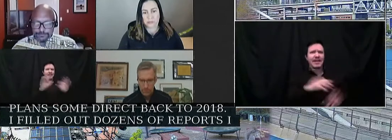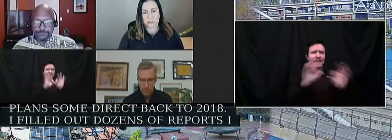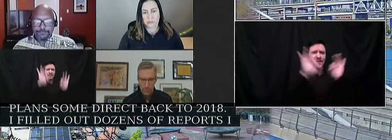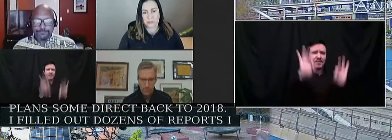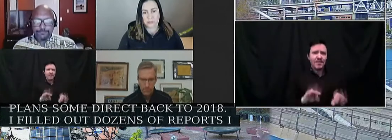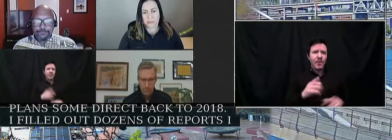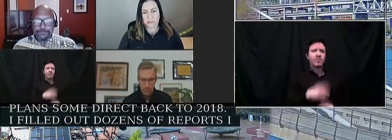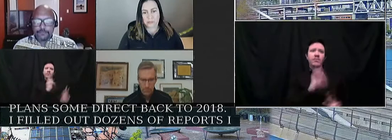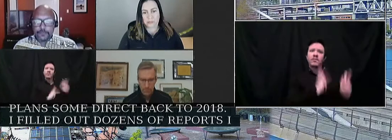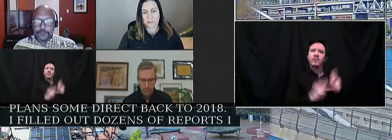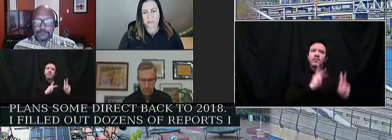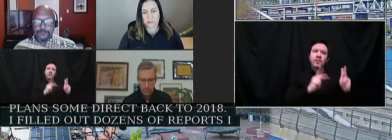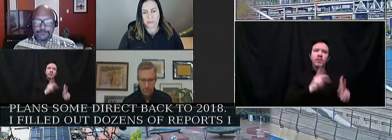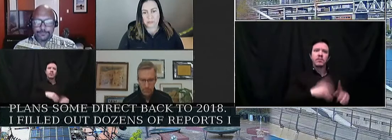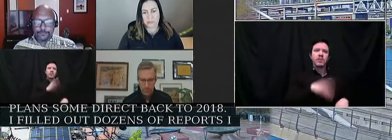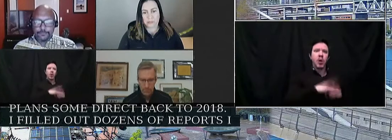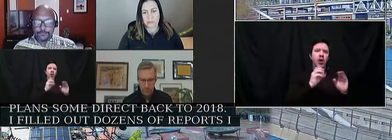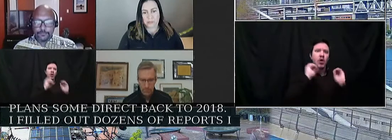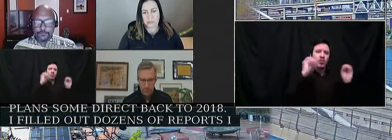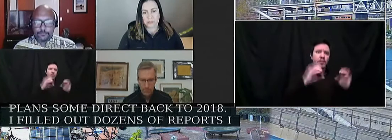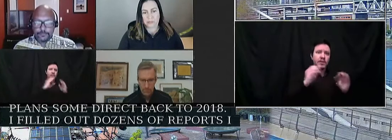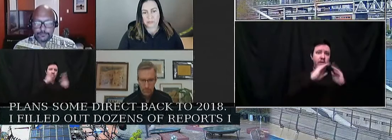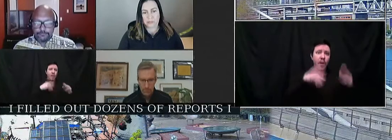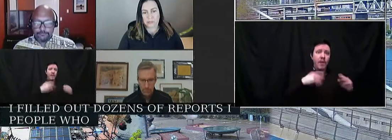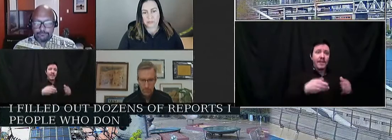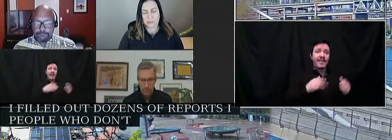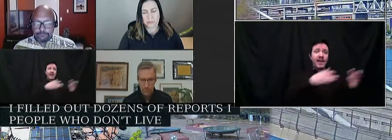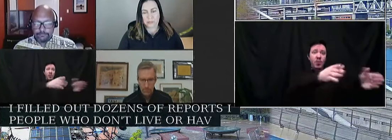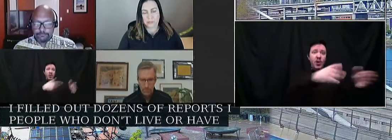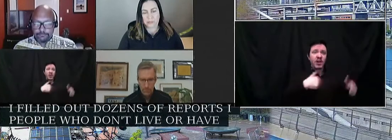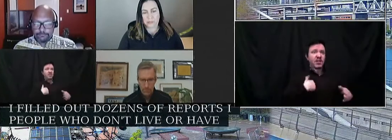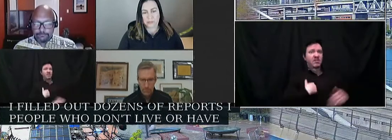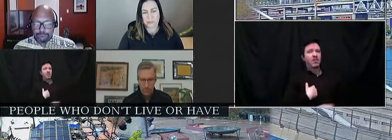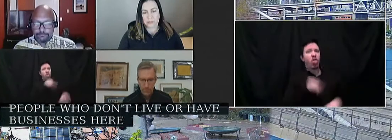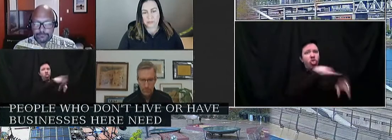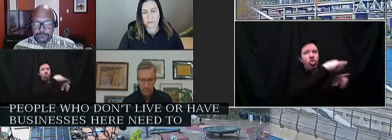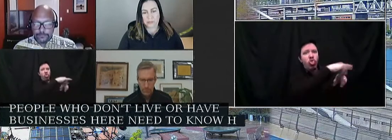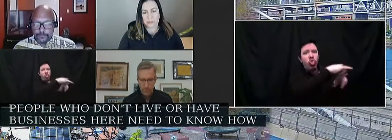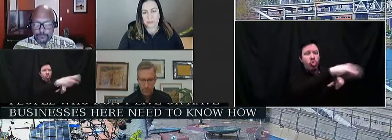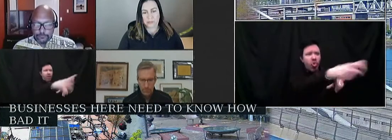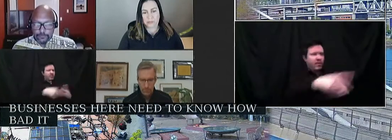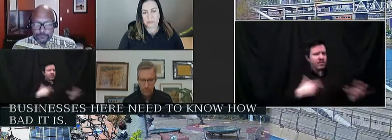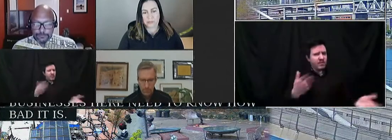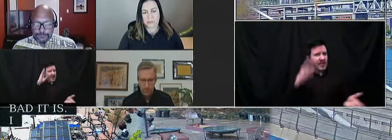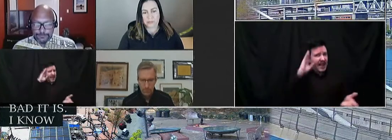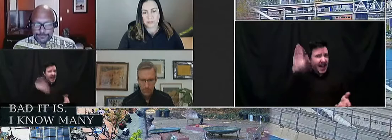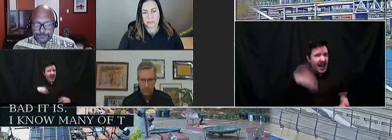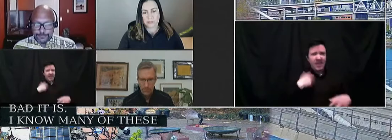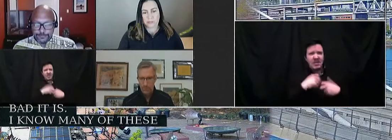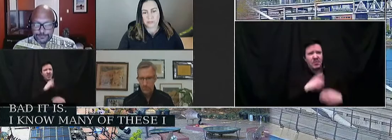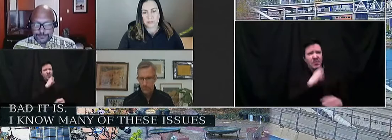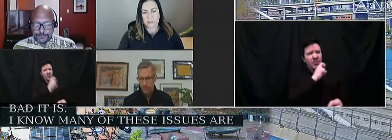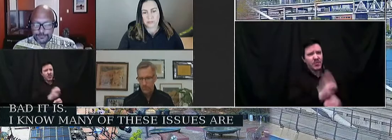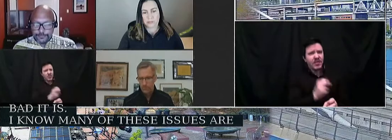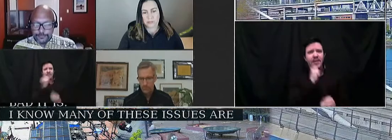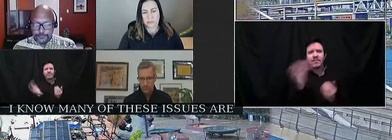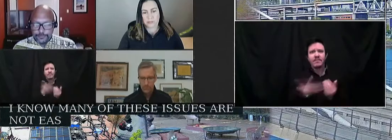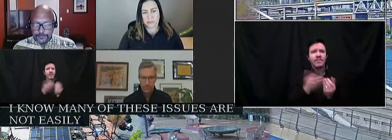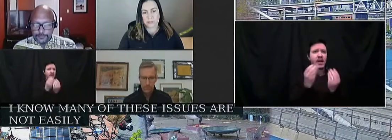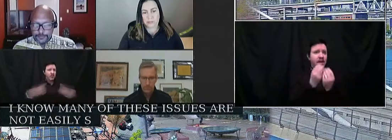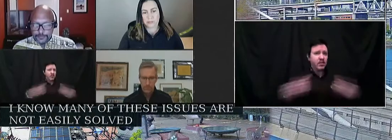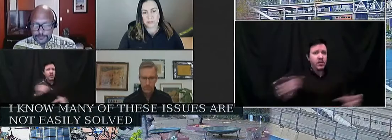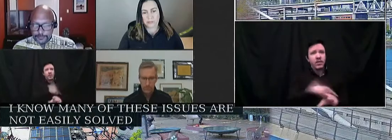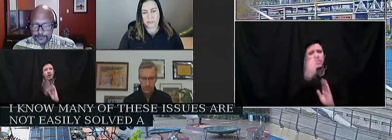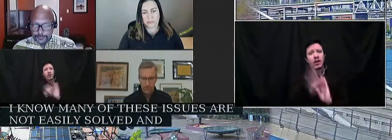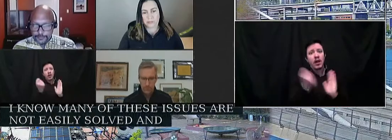people who don't live or have businesses here need to know just how bad it is. I know many of these issues are not easily solved and long-term solutions will take time.